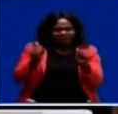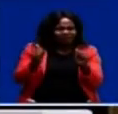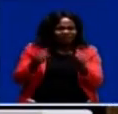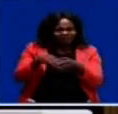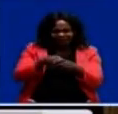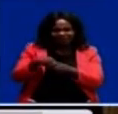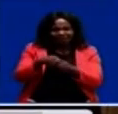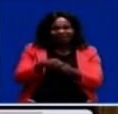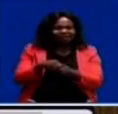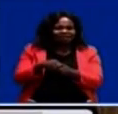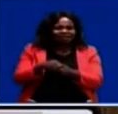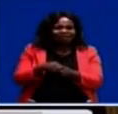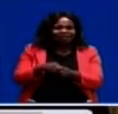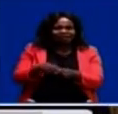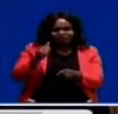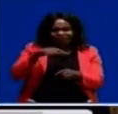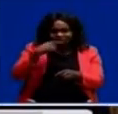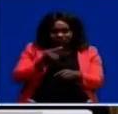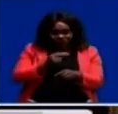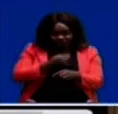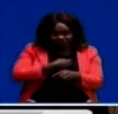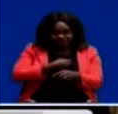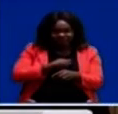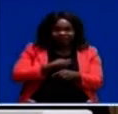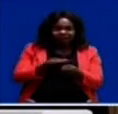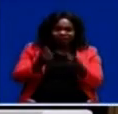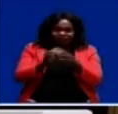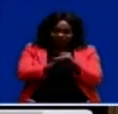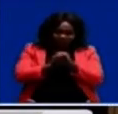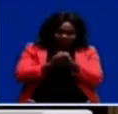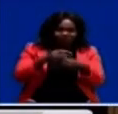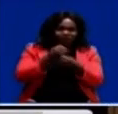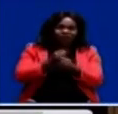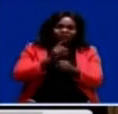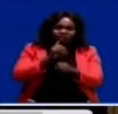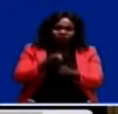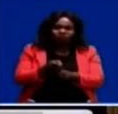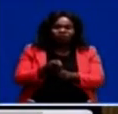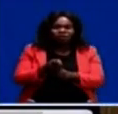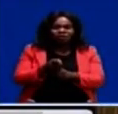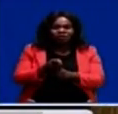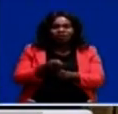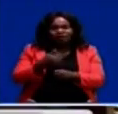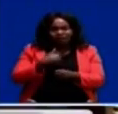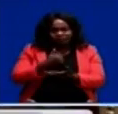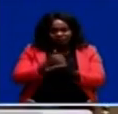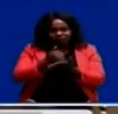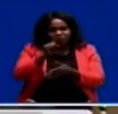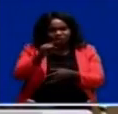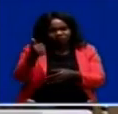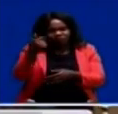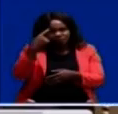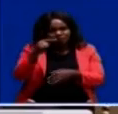And he promised me that we will collaborate extensively in ensuring that we help each other. For